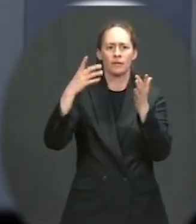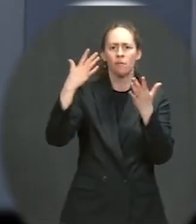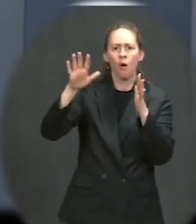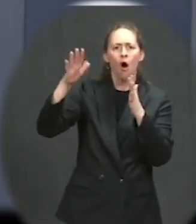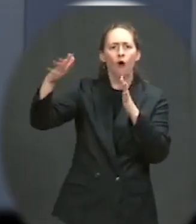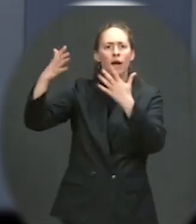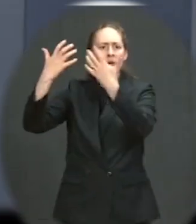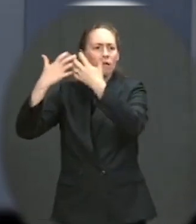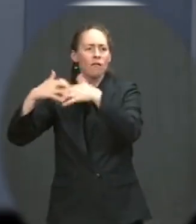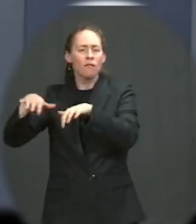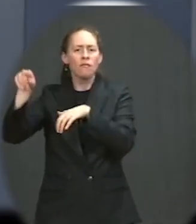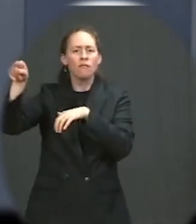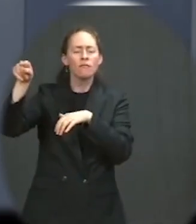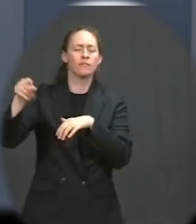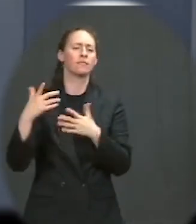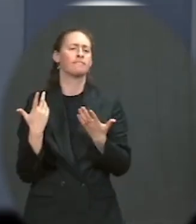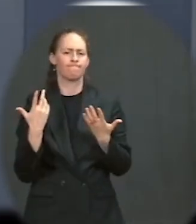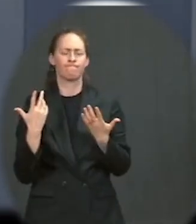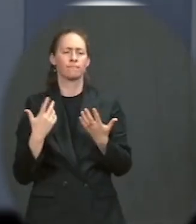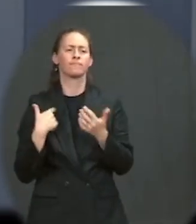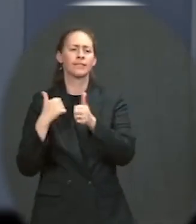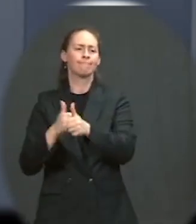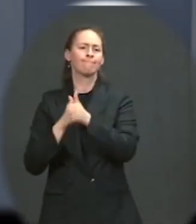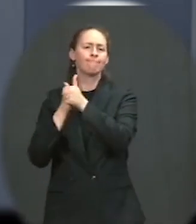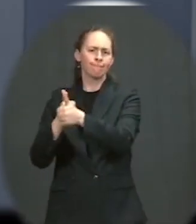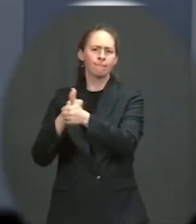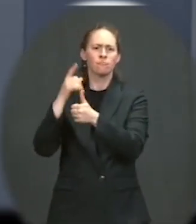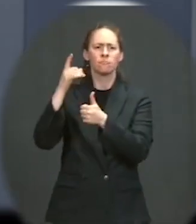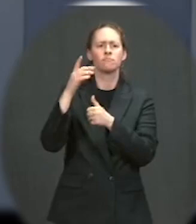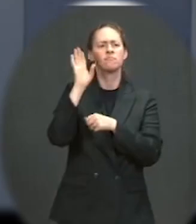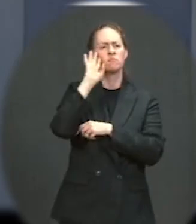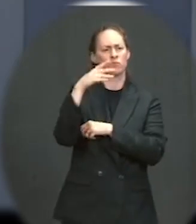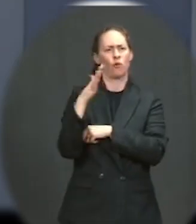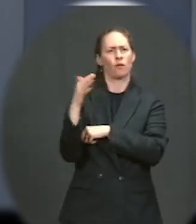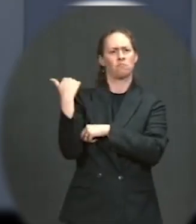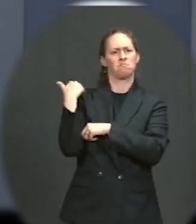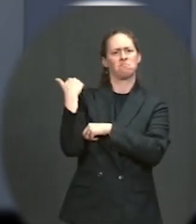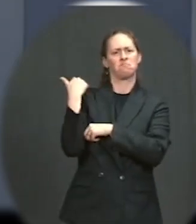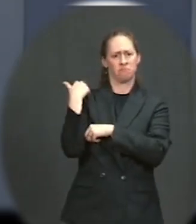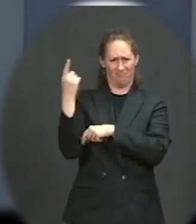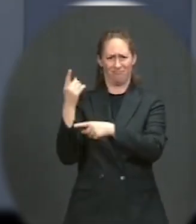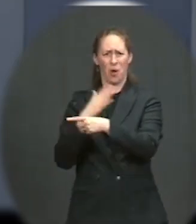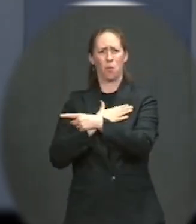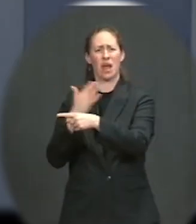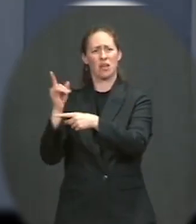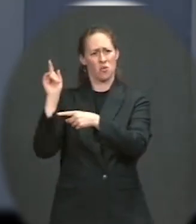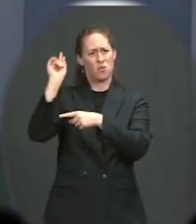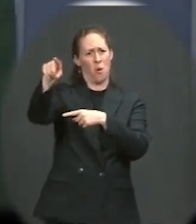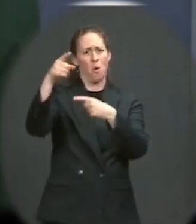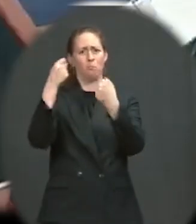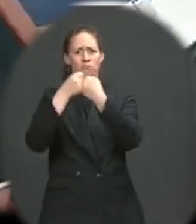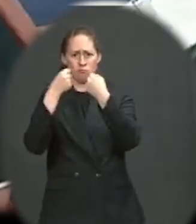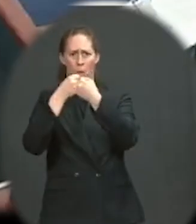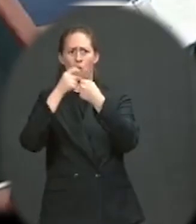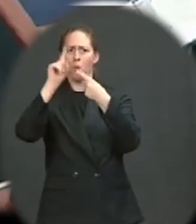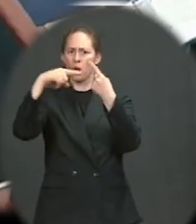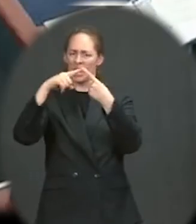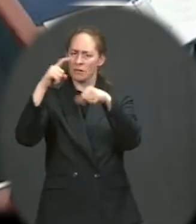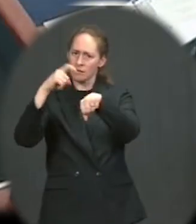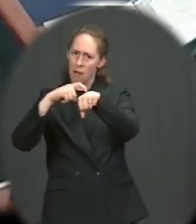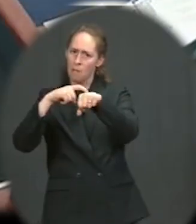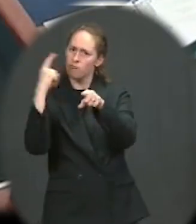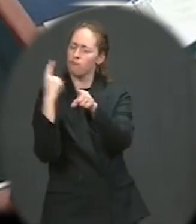assessment, and she had said just a few weeks ago that she'd be open to going to the border at the appropriate time. And earlier today, the White House announced that